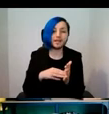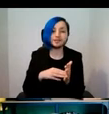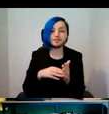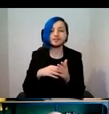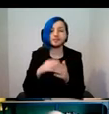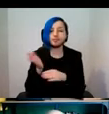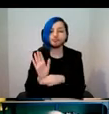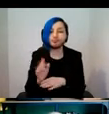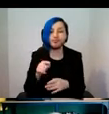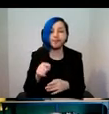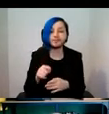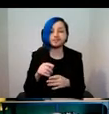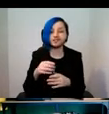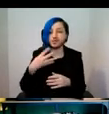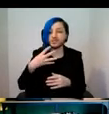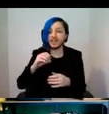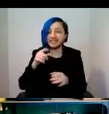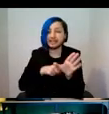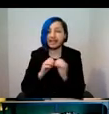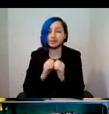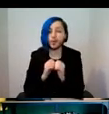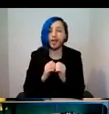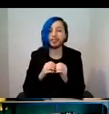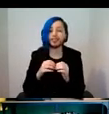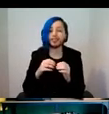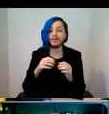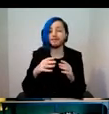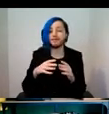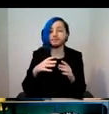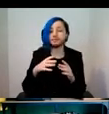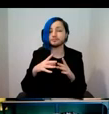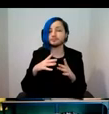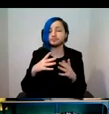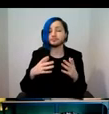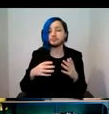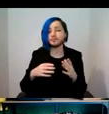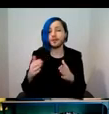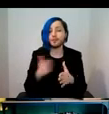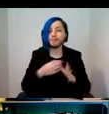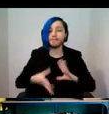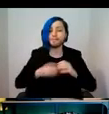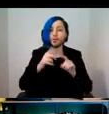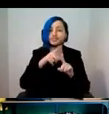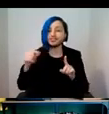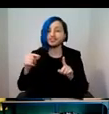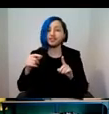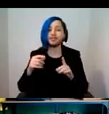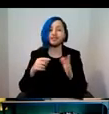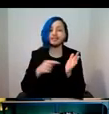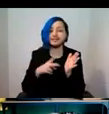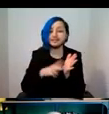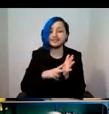And in the film area, we scan films to digitise them. And we have 200 million